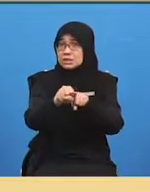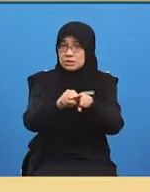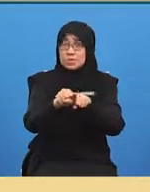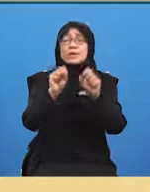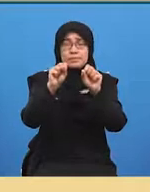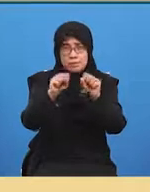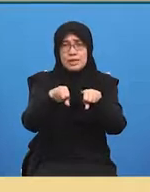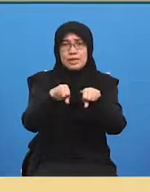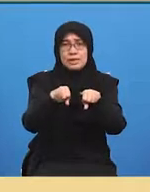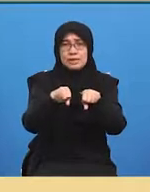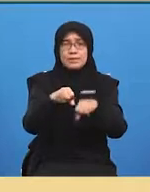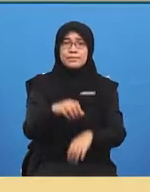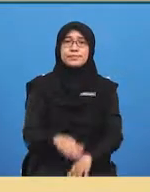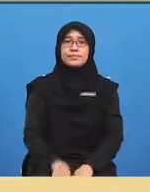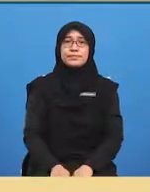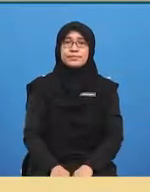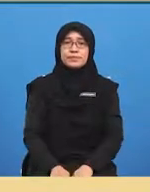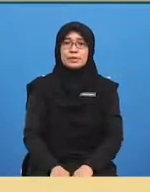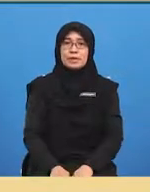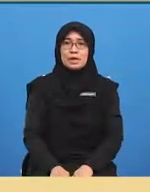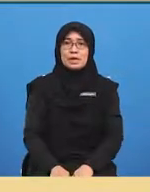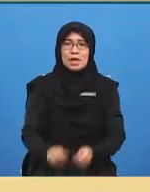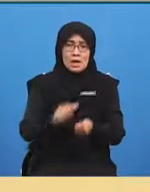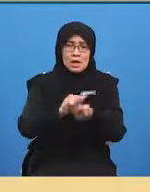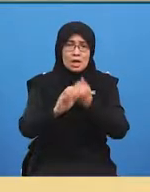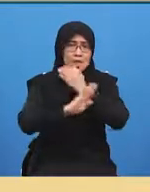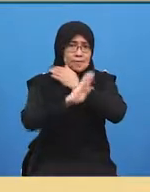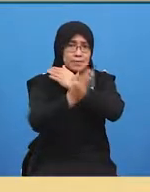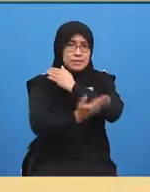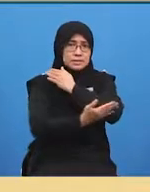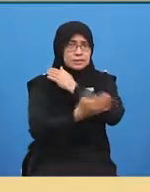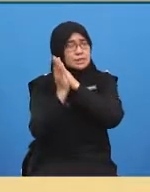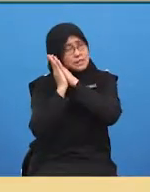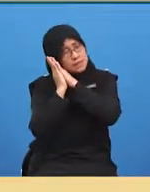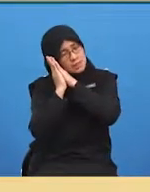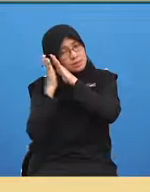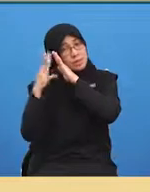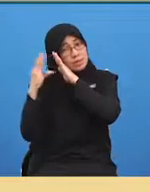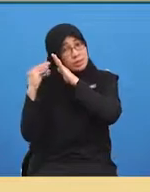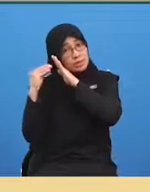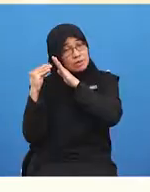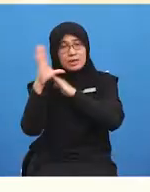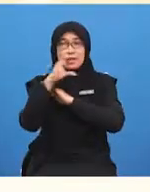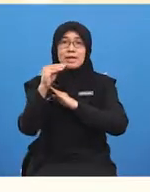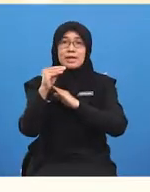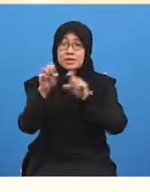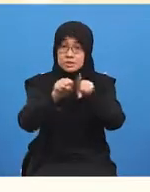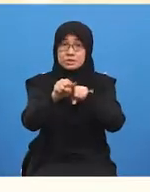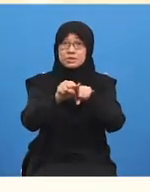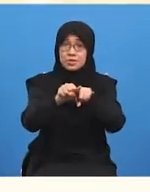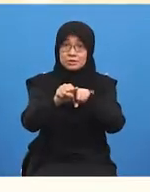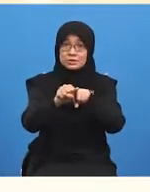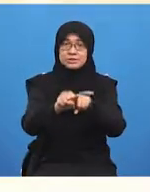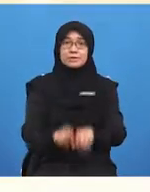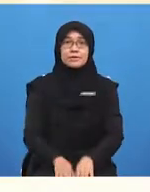we need our washing basket our pillow and our socks as long as